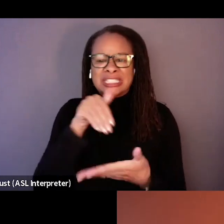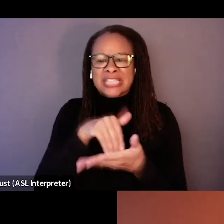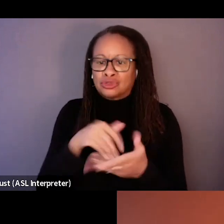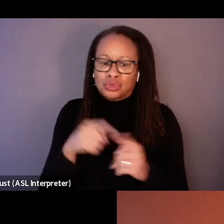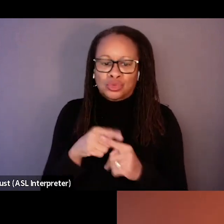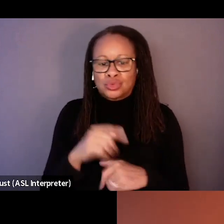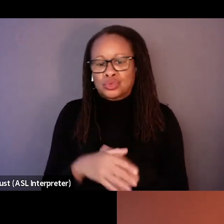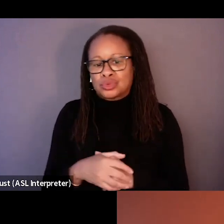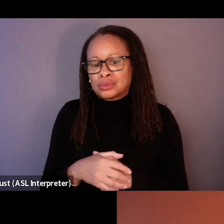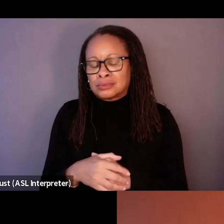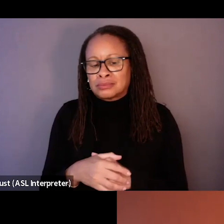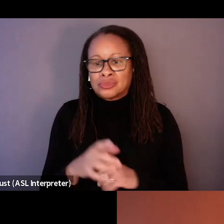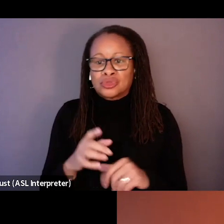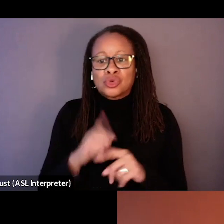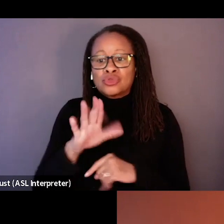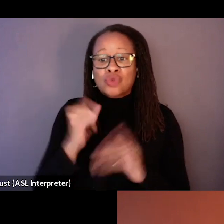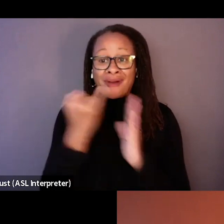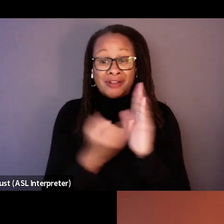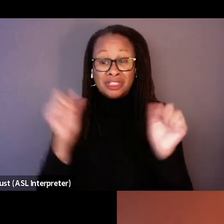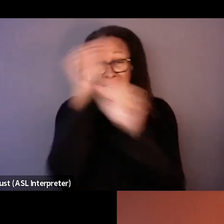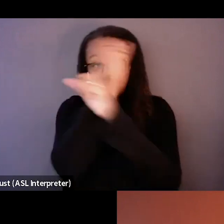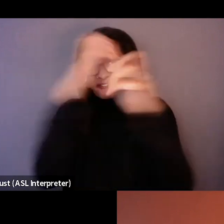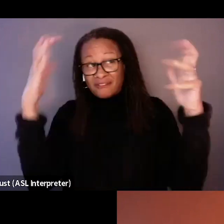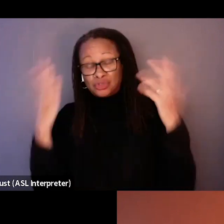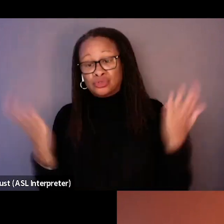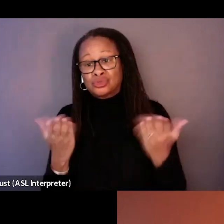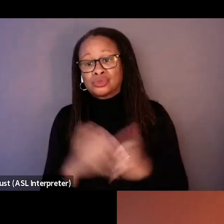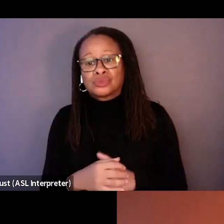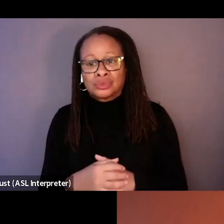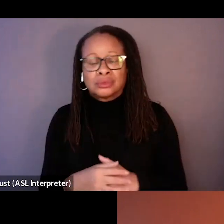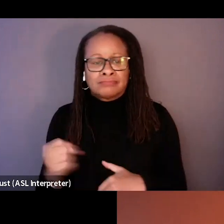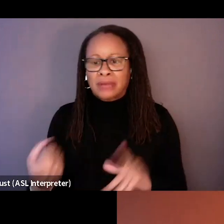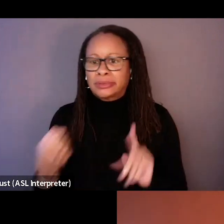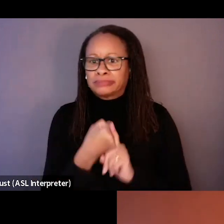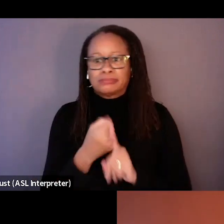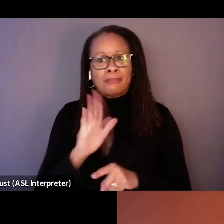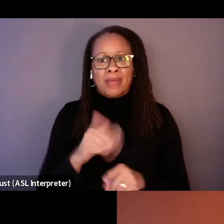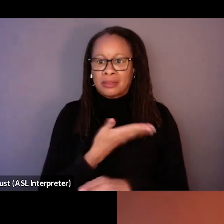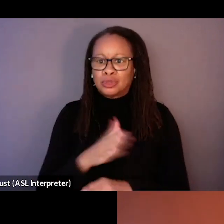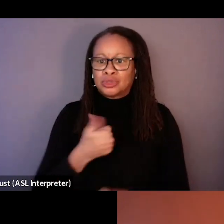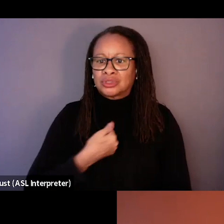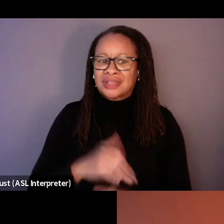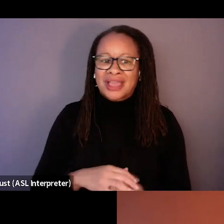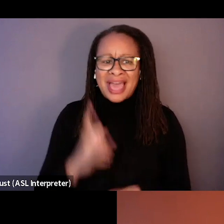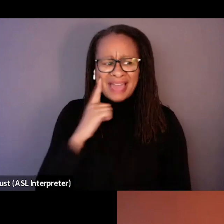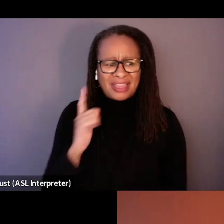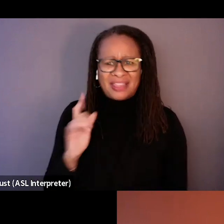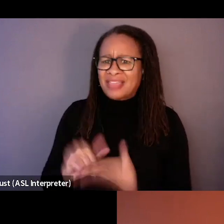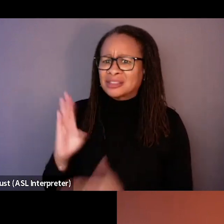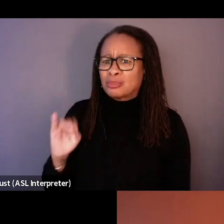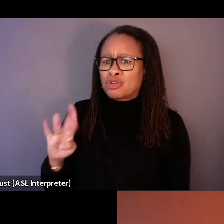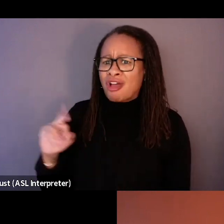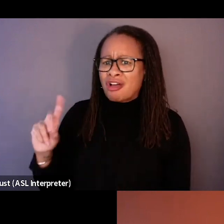I think your artistic vision here. And I, I was so struck by it. I think, I think that's Bernard Herrmann.